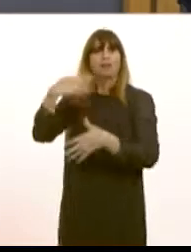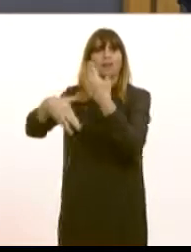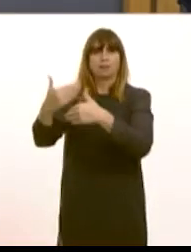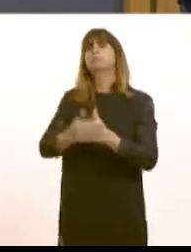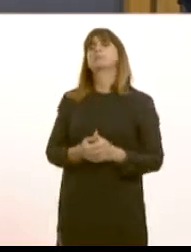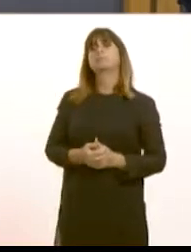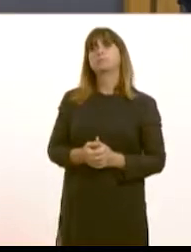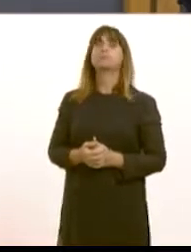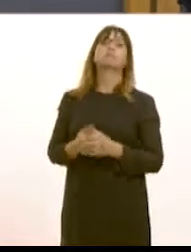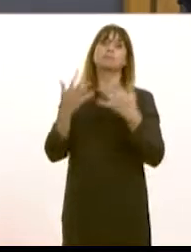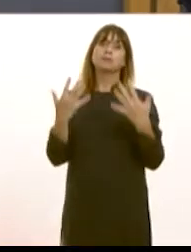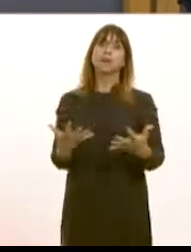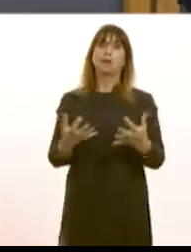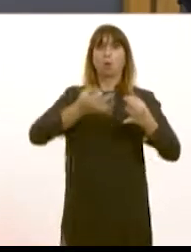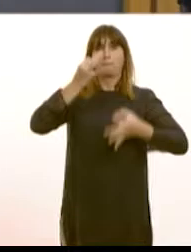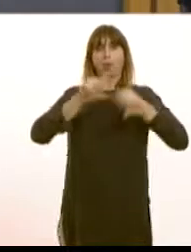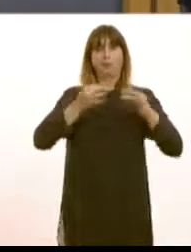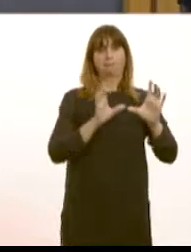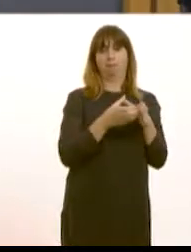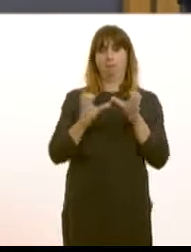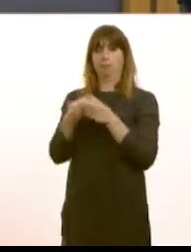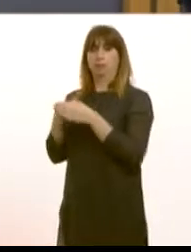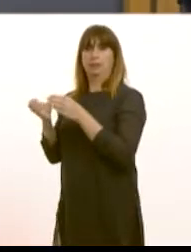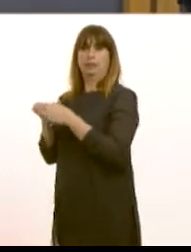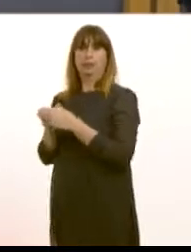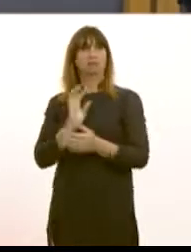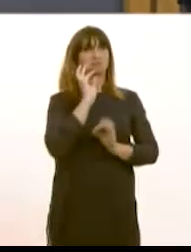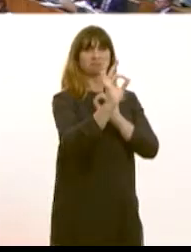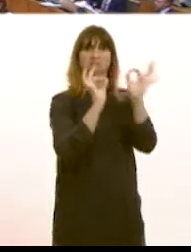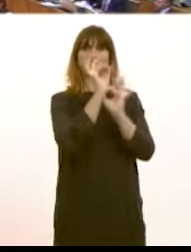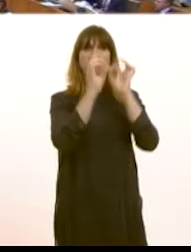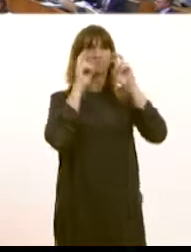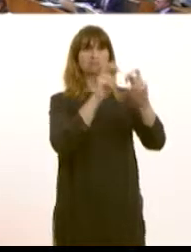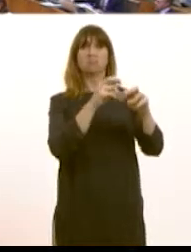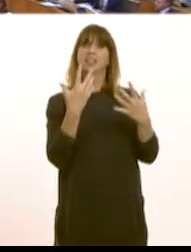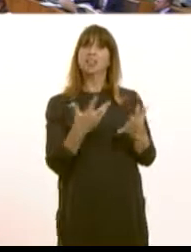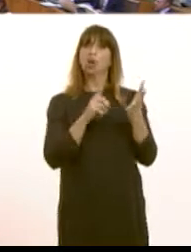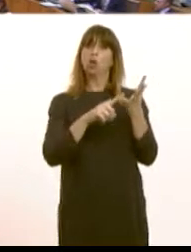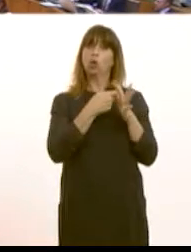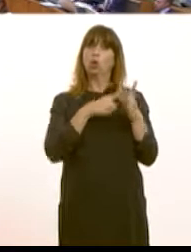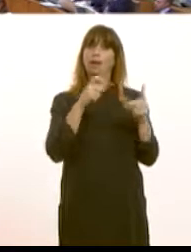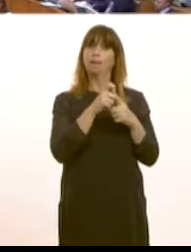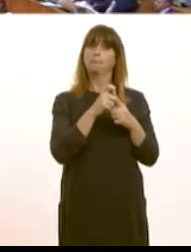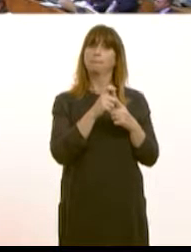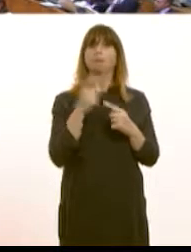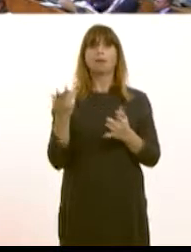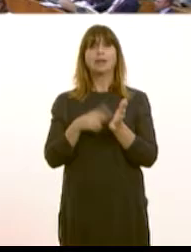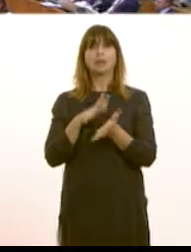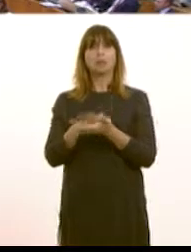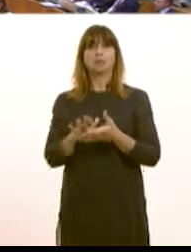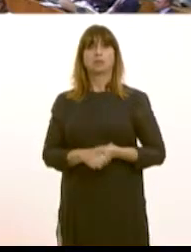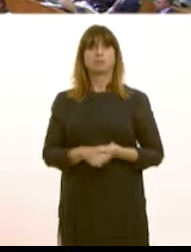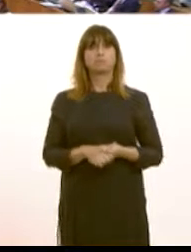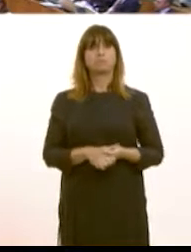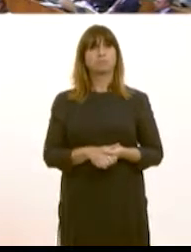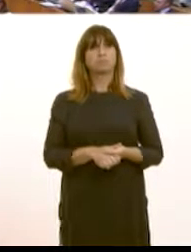We now move to questions from the party leaders and, first of all, leader of the UKIP group, Neil Hamilton. The First Minister and